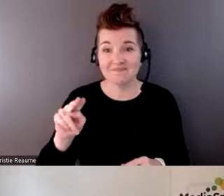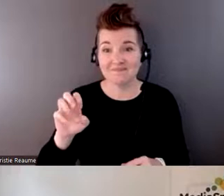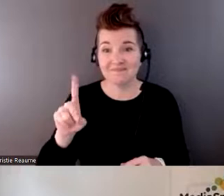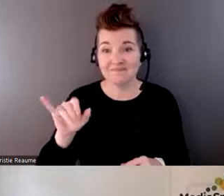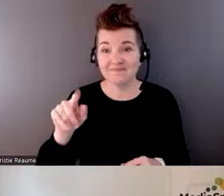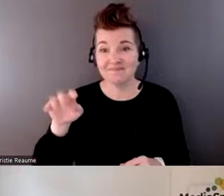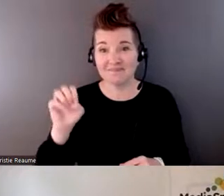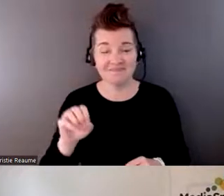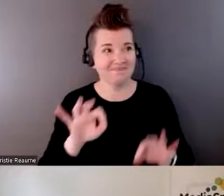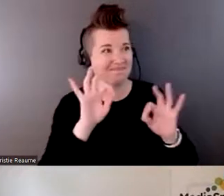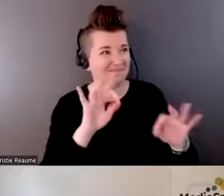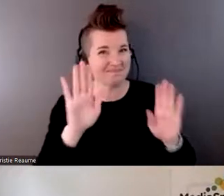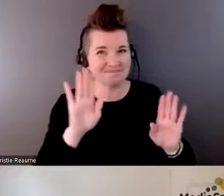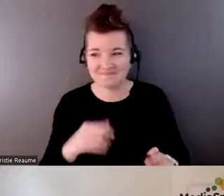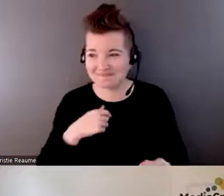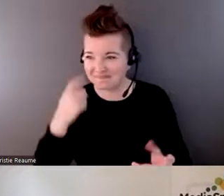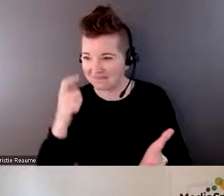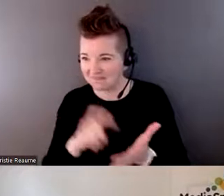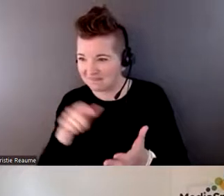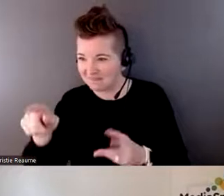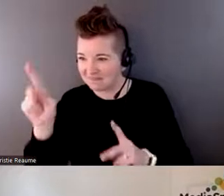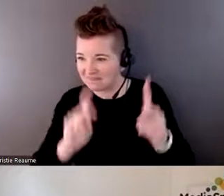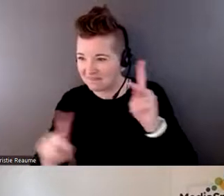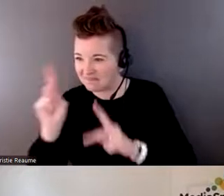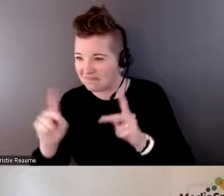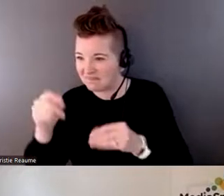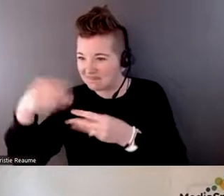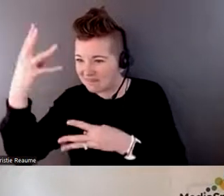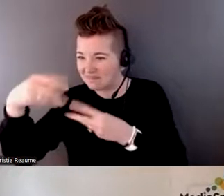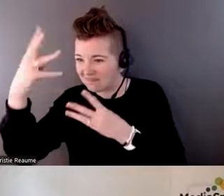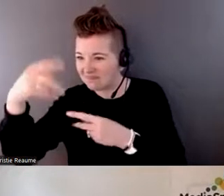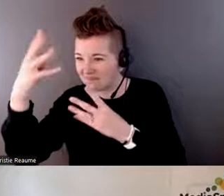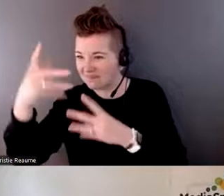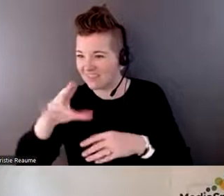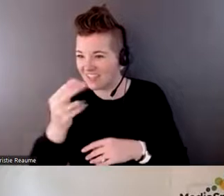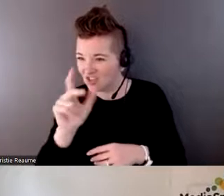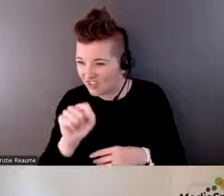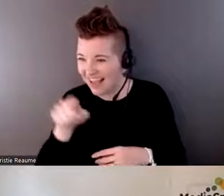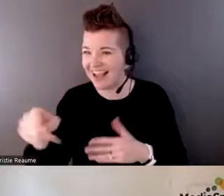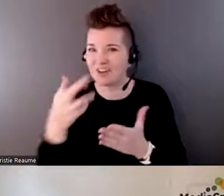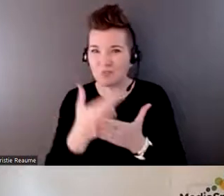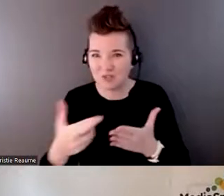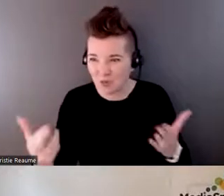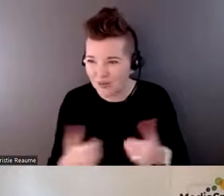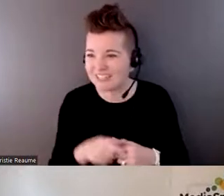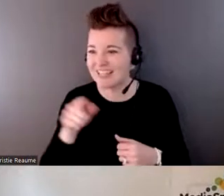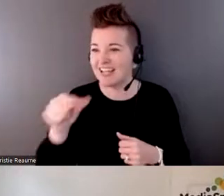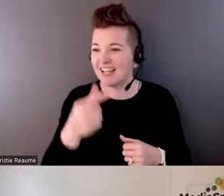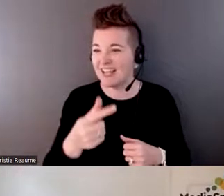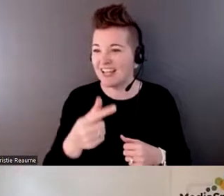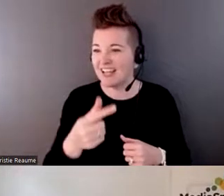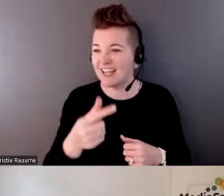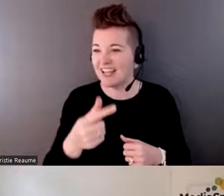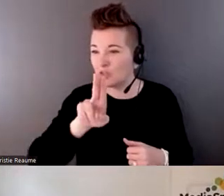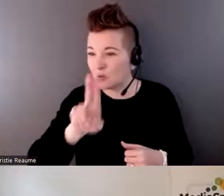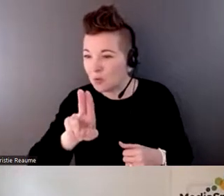conversation in the chat with people exchanging various resources. So we have GLUE Digital Skills for Modern Seniors,